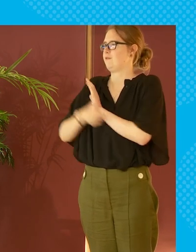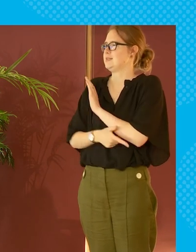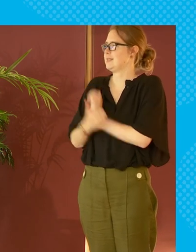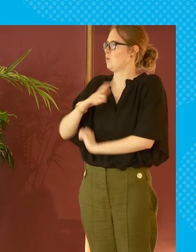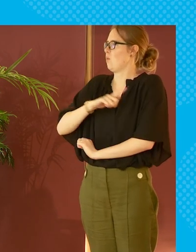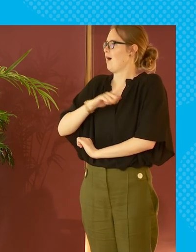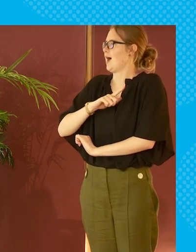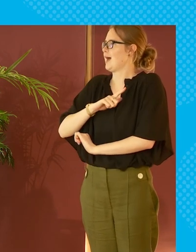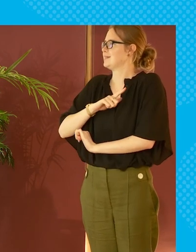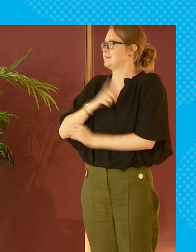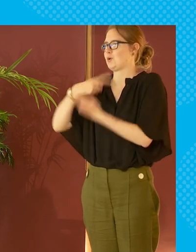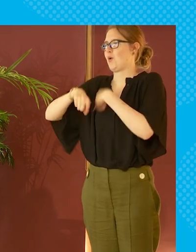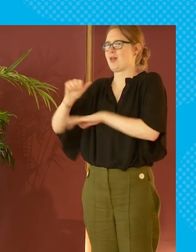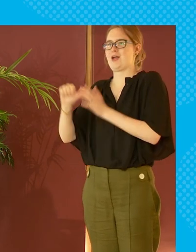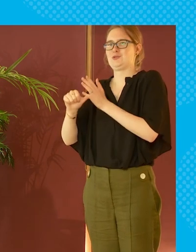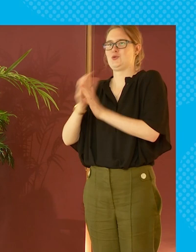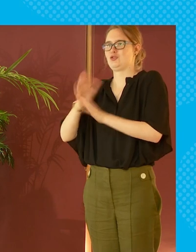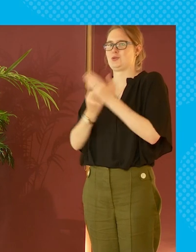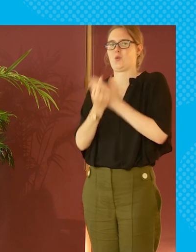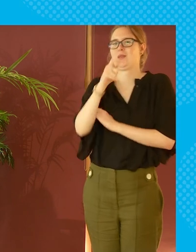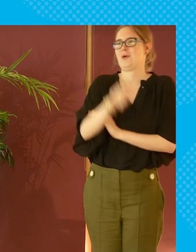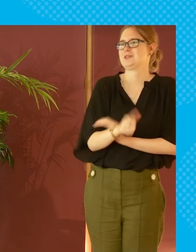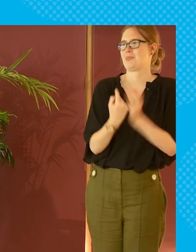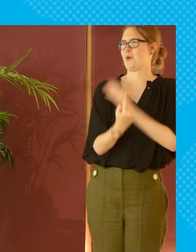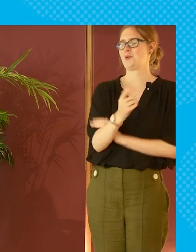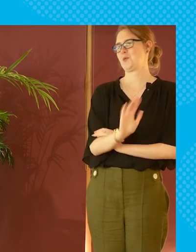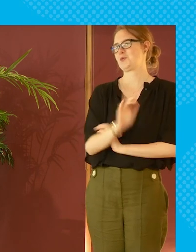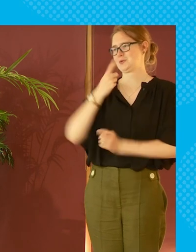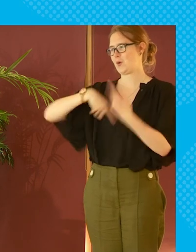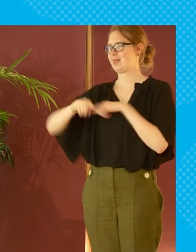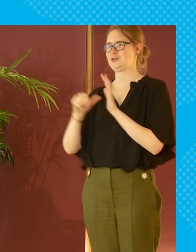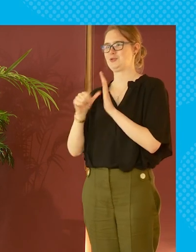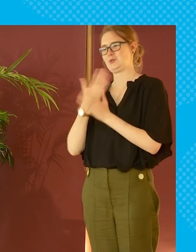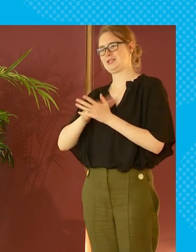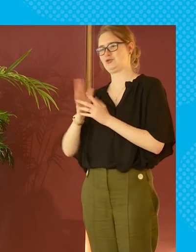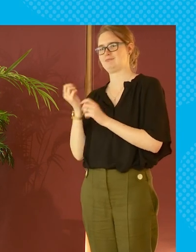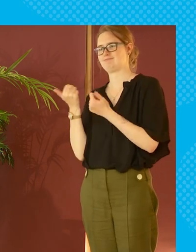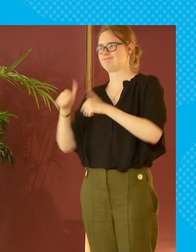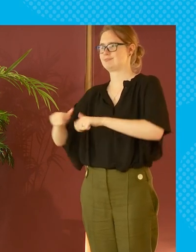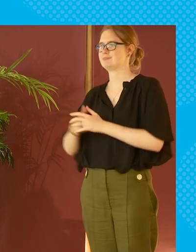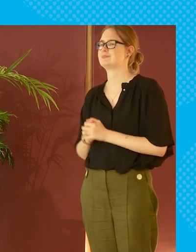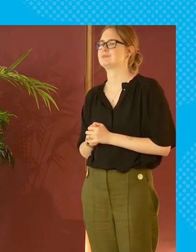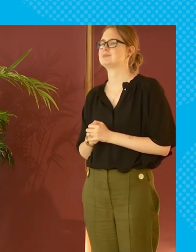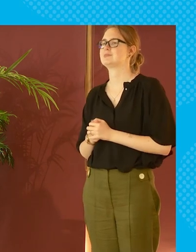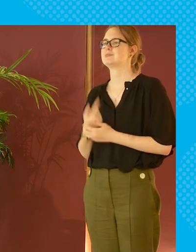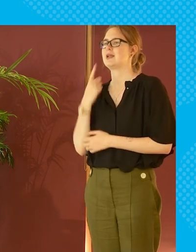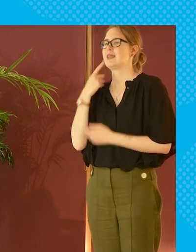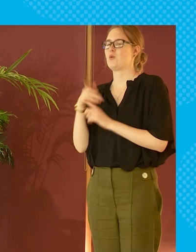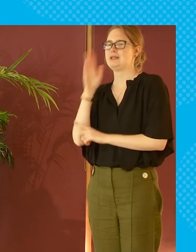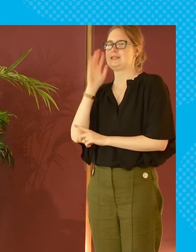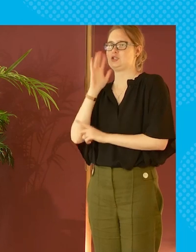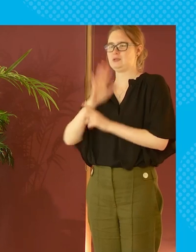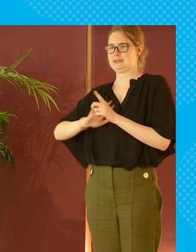and and why why it is everybody's problem it's not just the individuals who are suffering it i do think we are at a